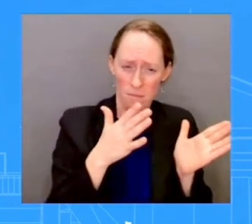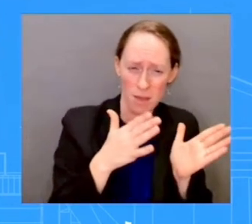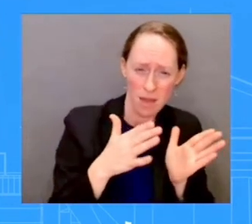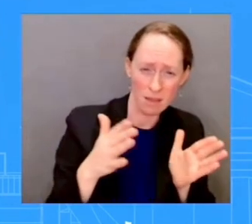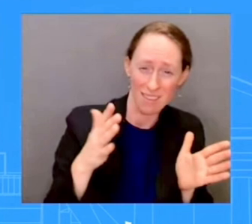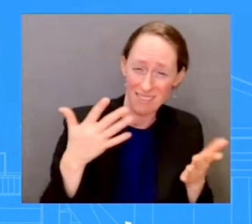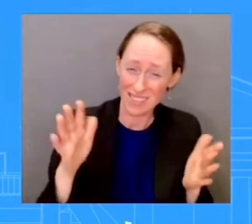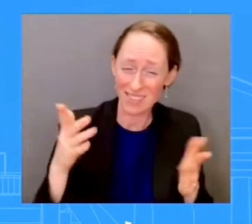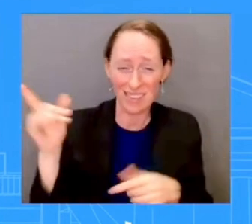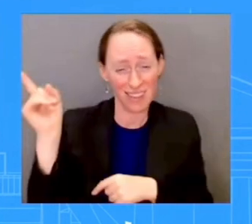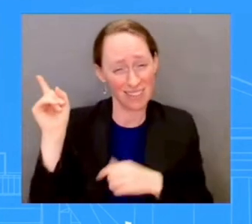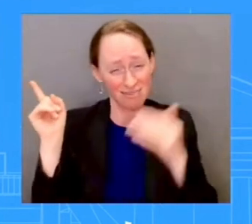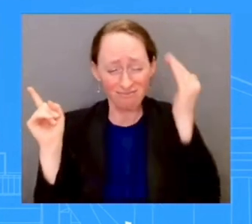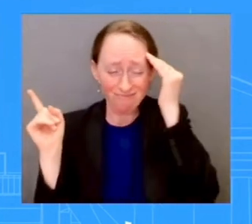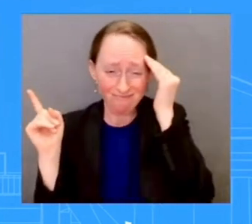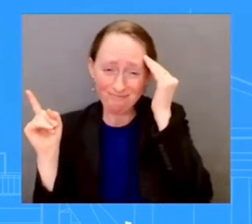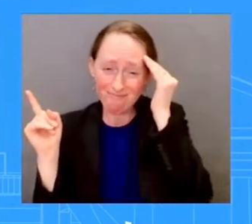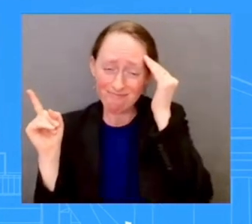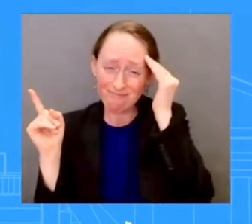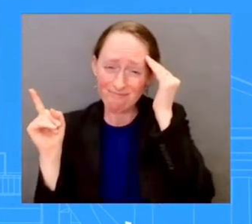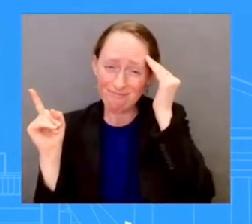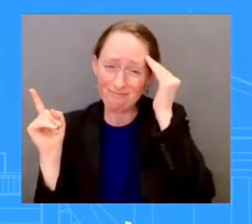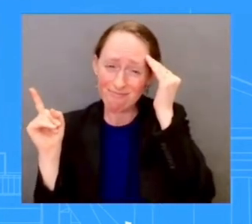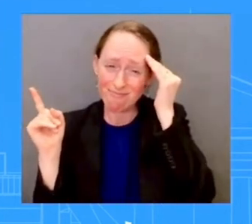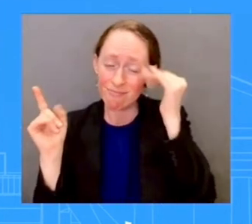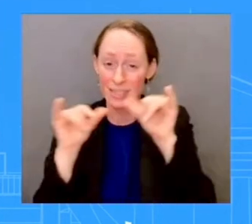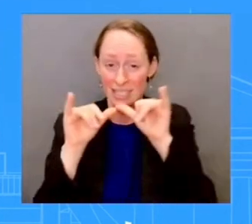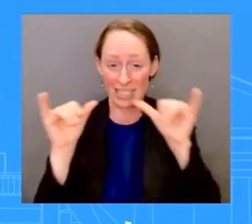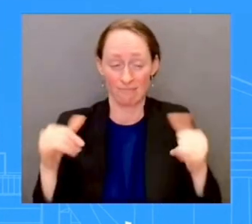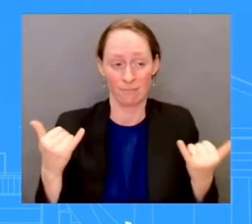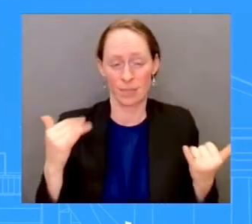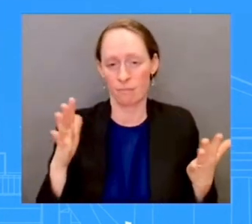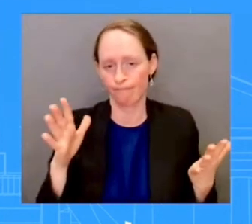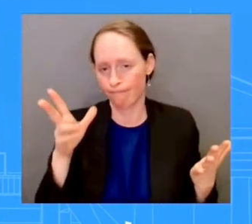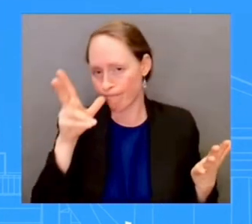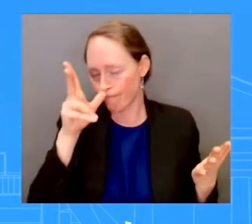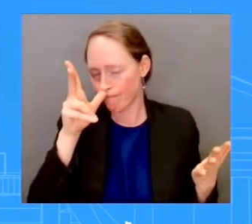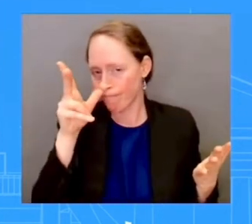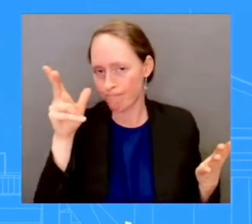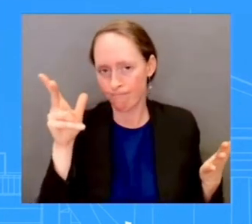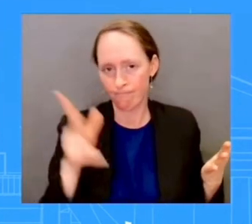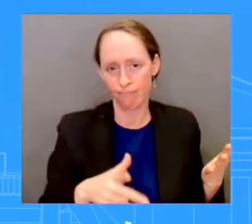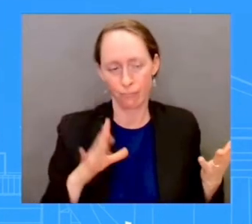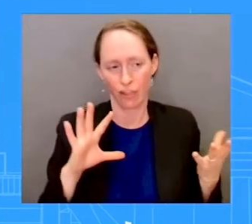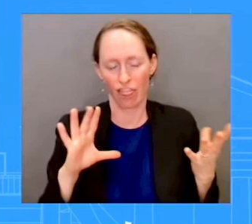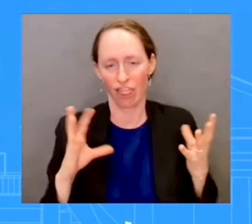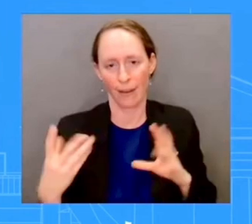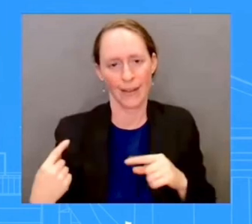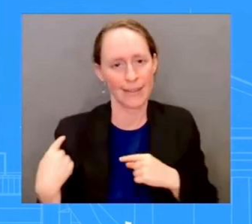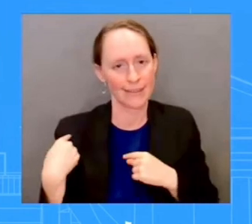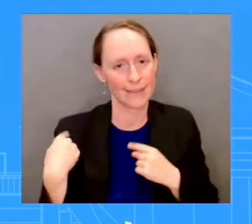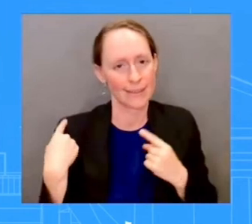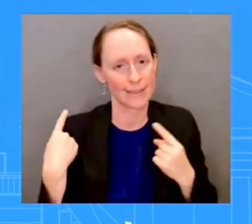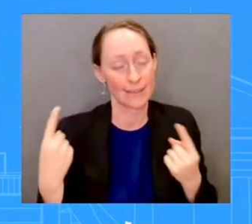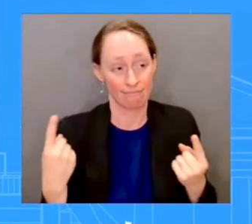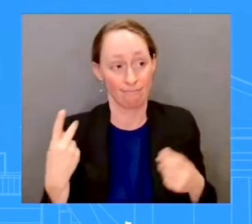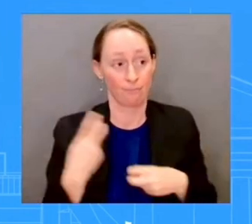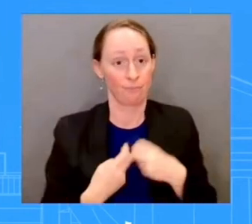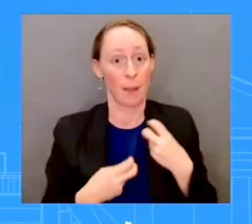on his own, Republicans have made this an incredibly political issue. They have turned this into